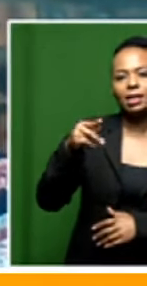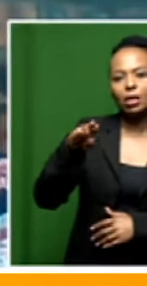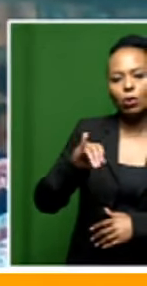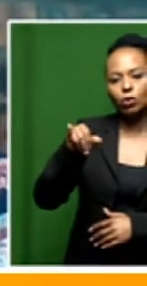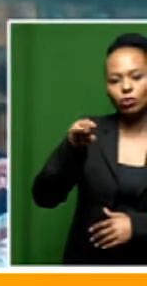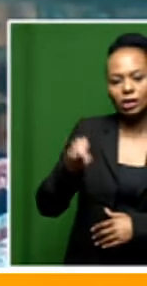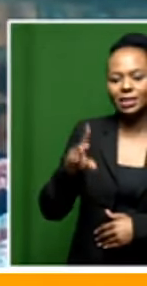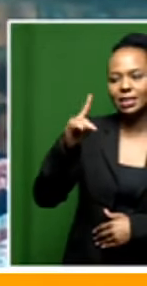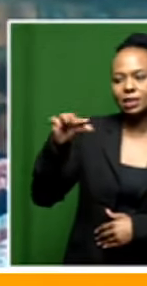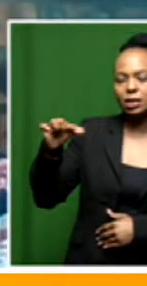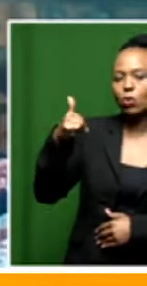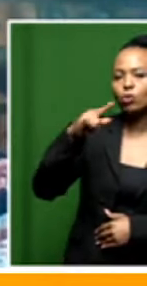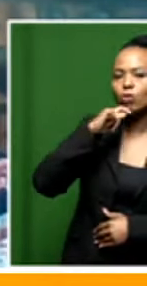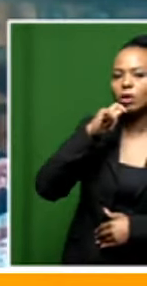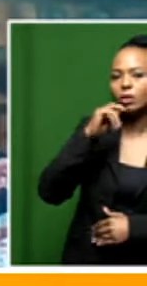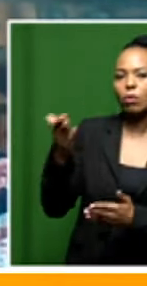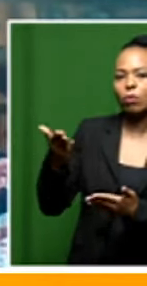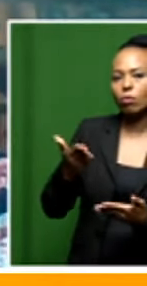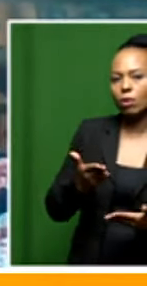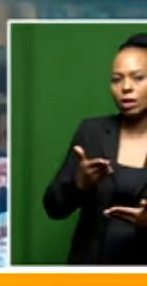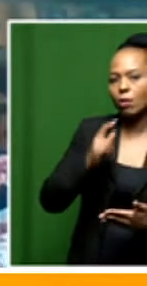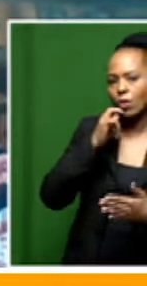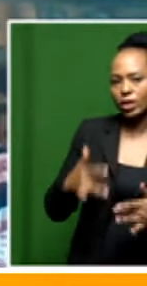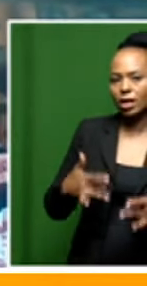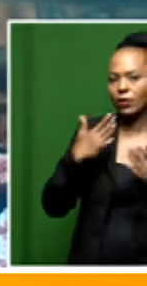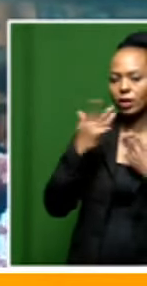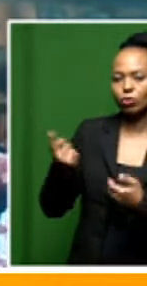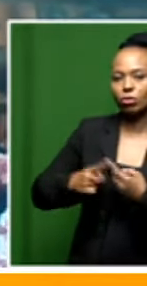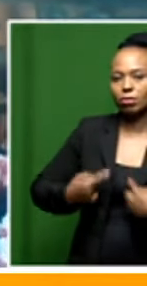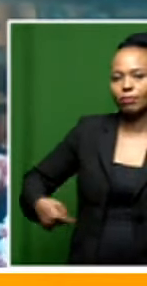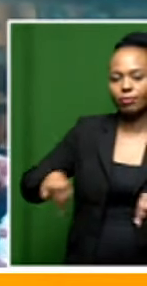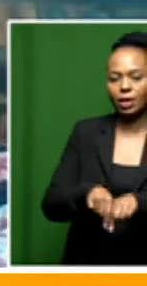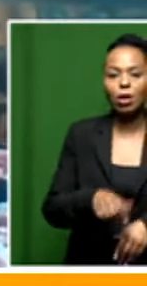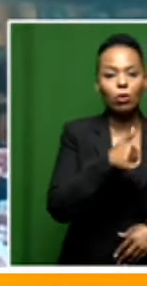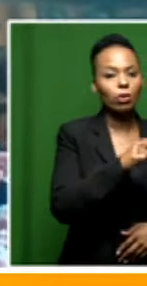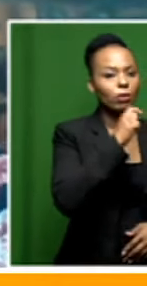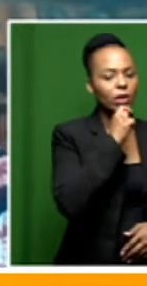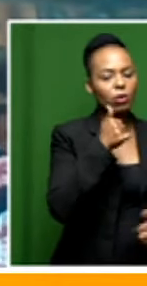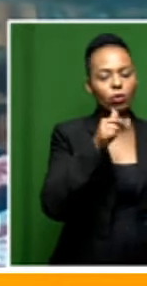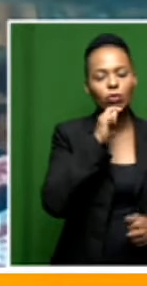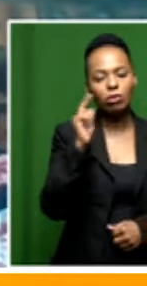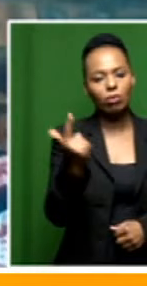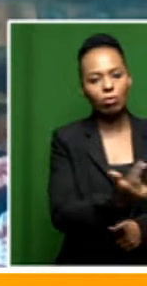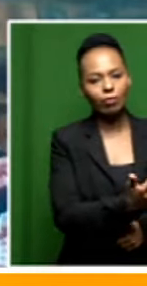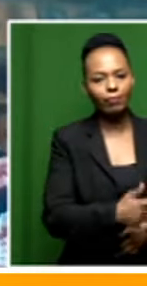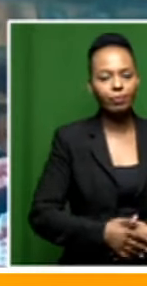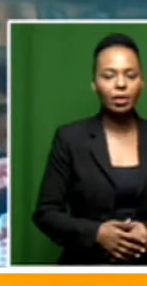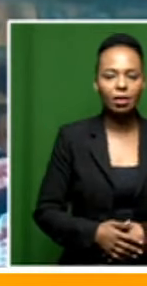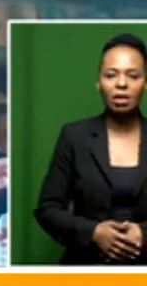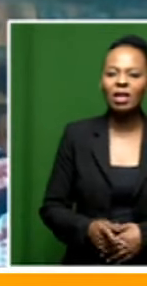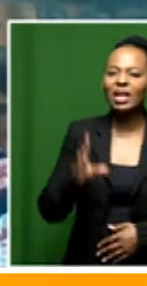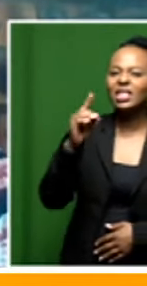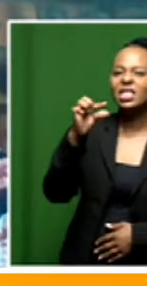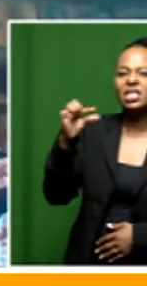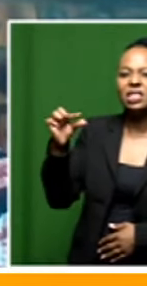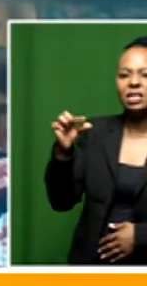DG, a very good morning to you. Thank you so much for joining us. Welcome to Morning Live. Good morning and good morning to the listeners. Now, DG, what's